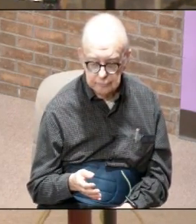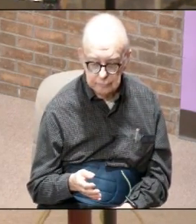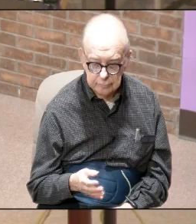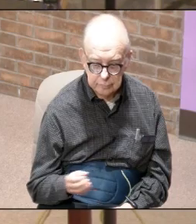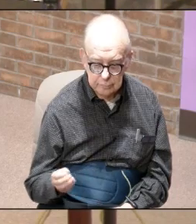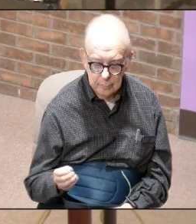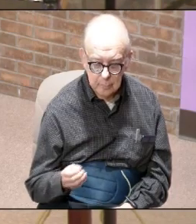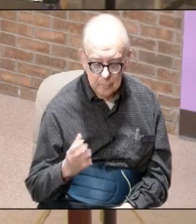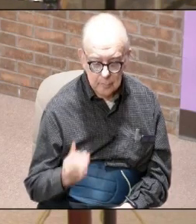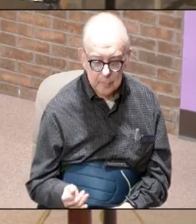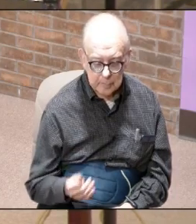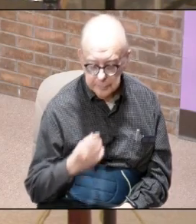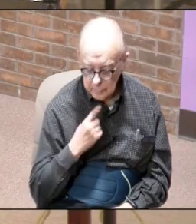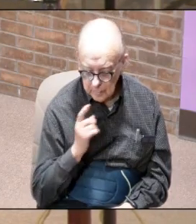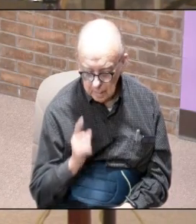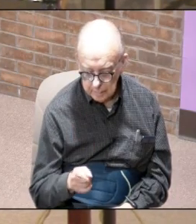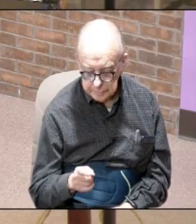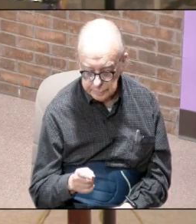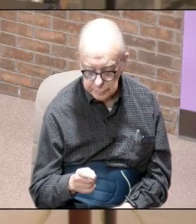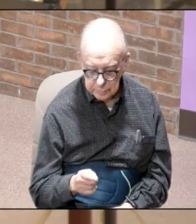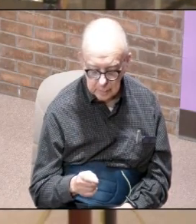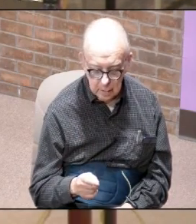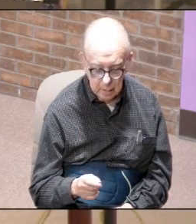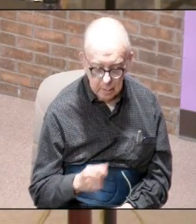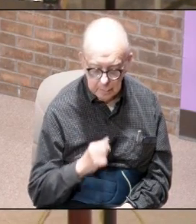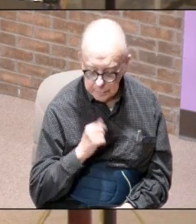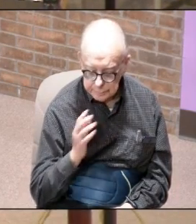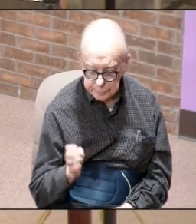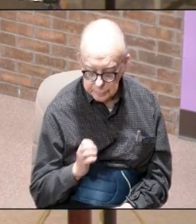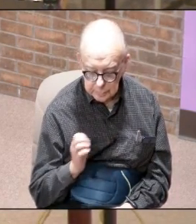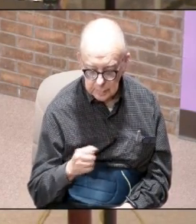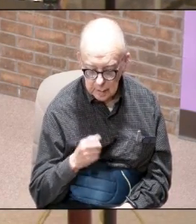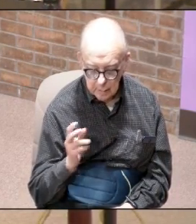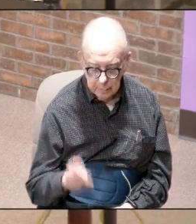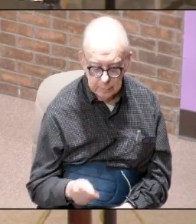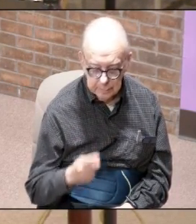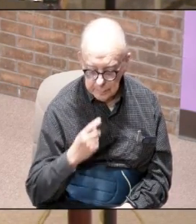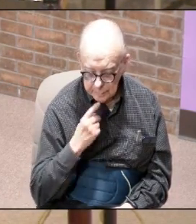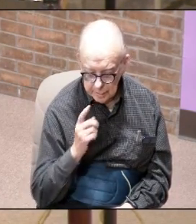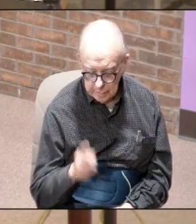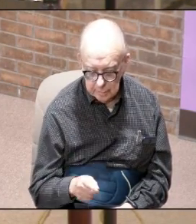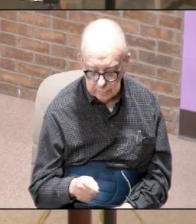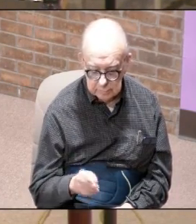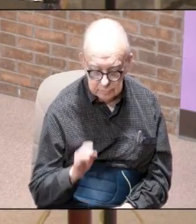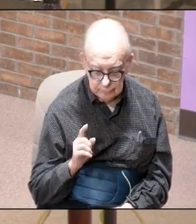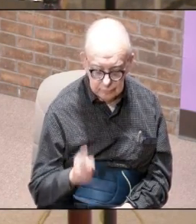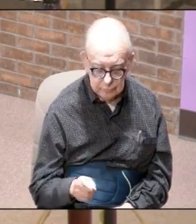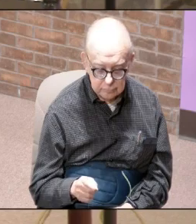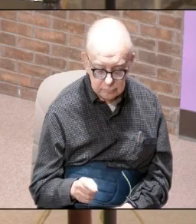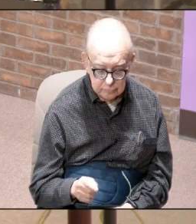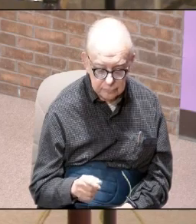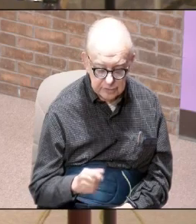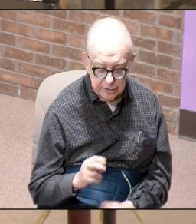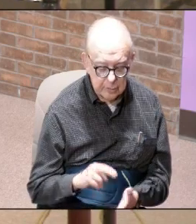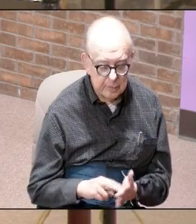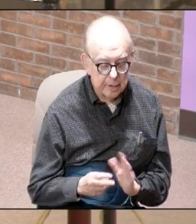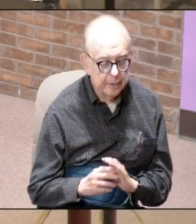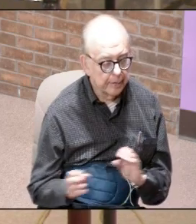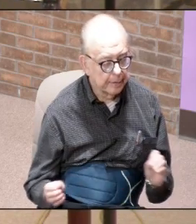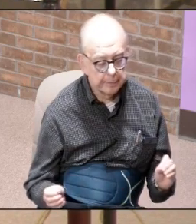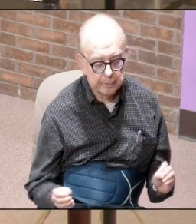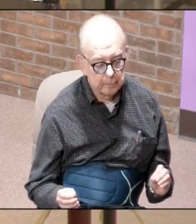and that's why I say to you all don't ever let anybody tell you that you don't mean anything